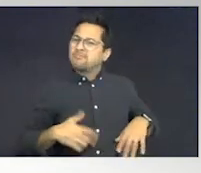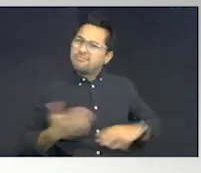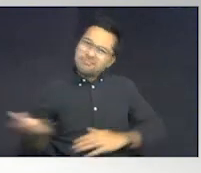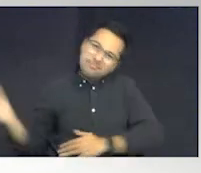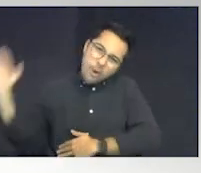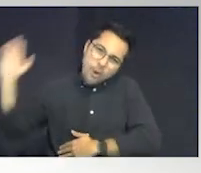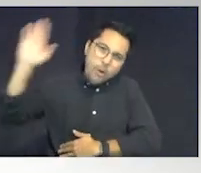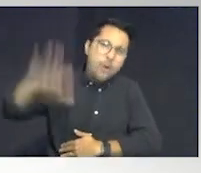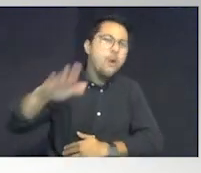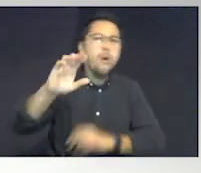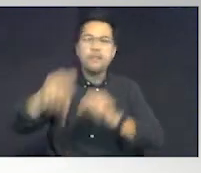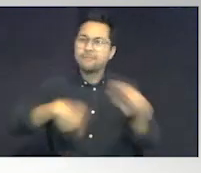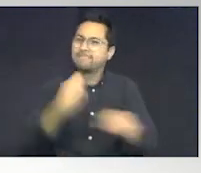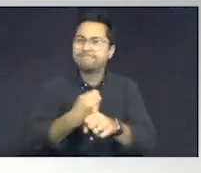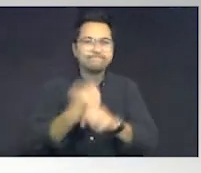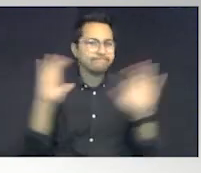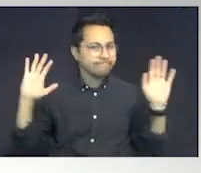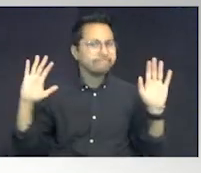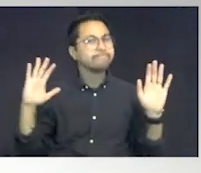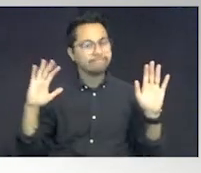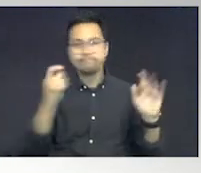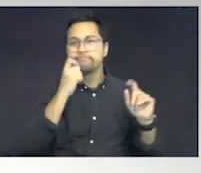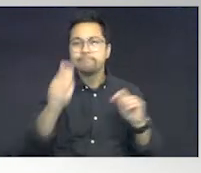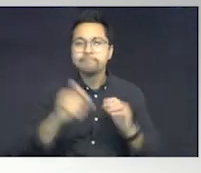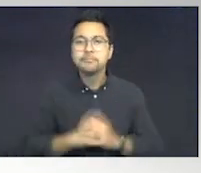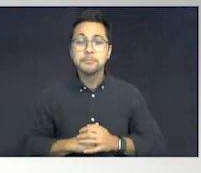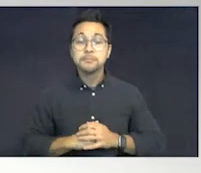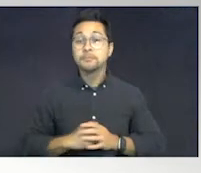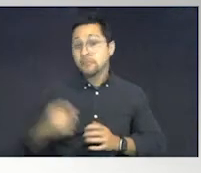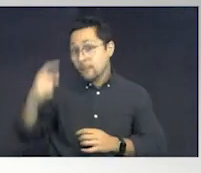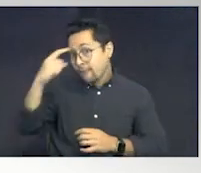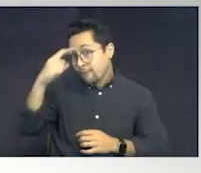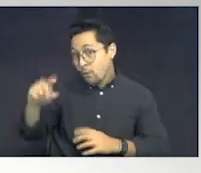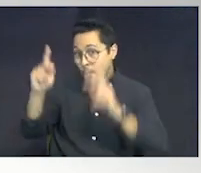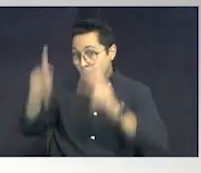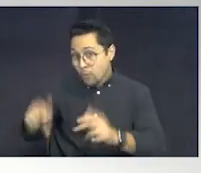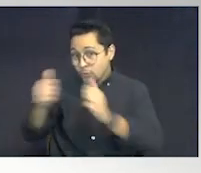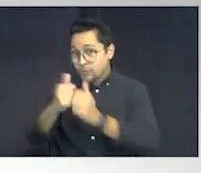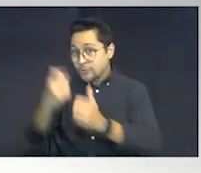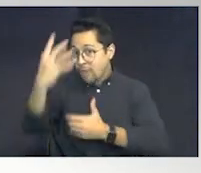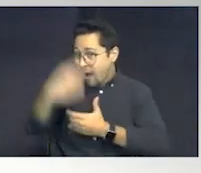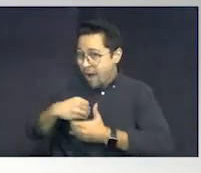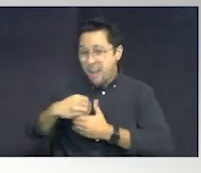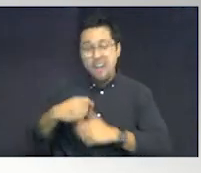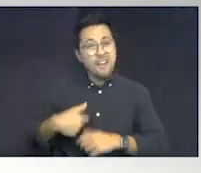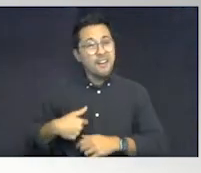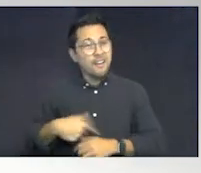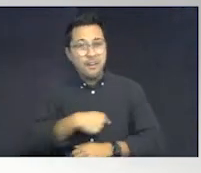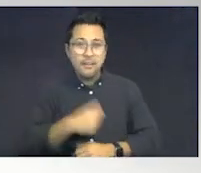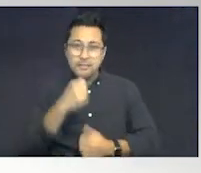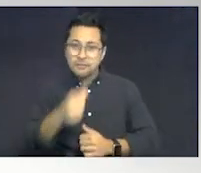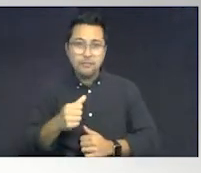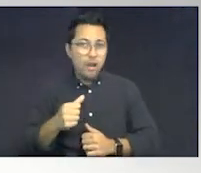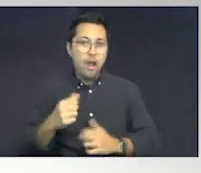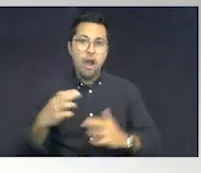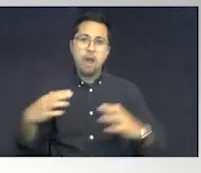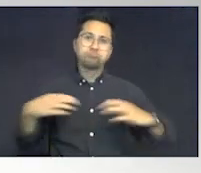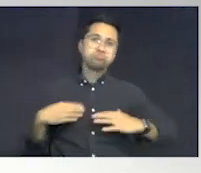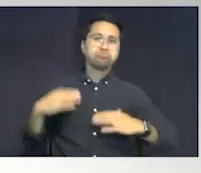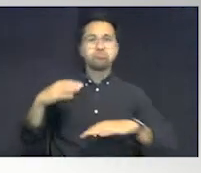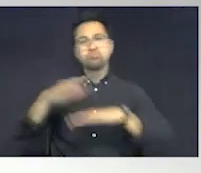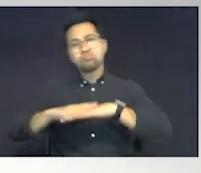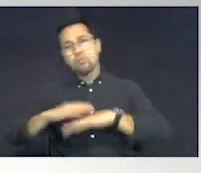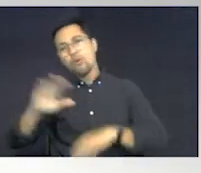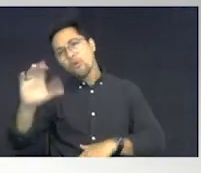365 days a year. For an individual with autism, we don't take Christmas off. Or